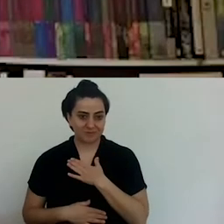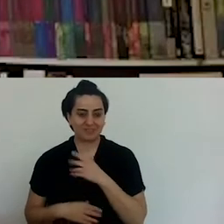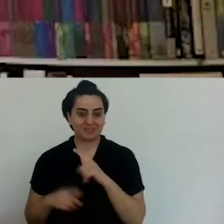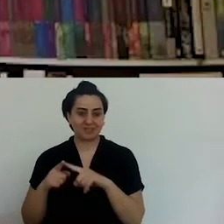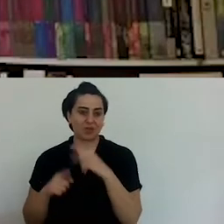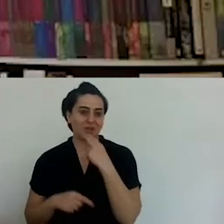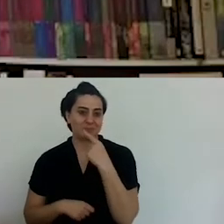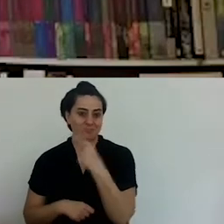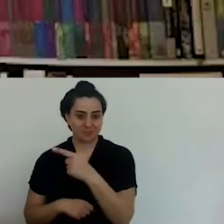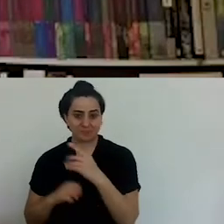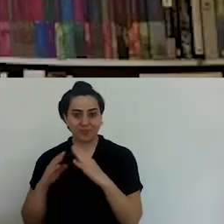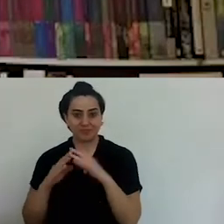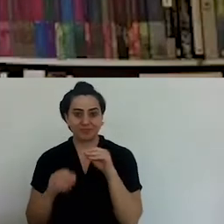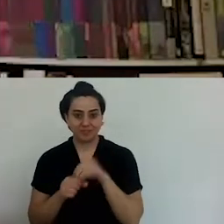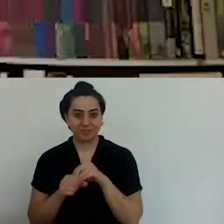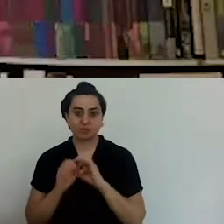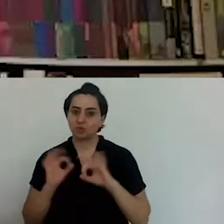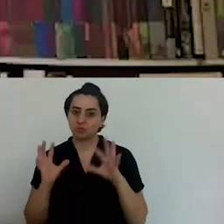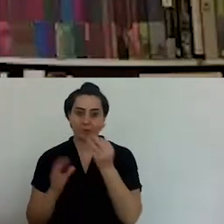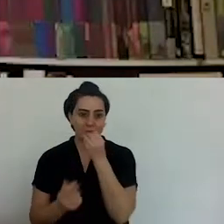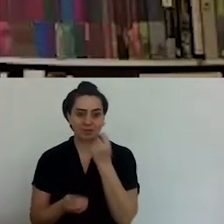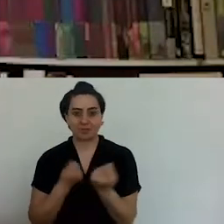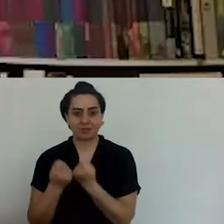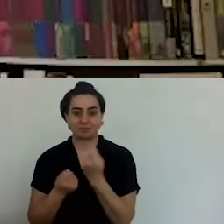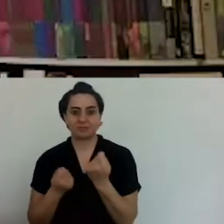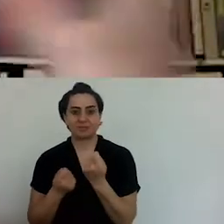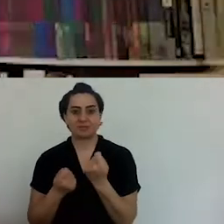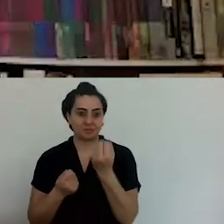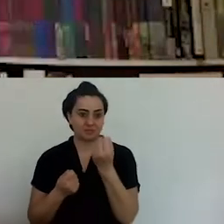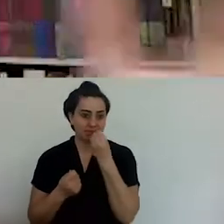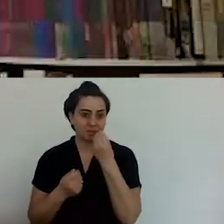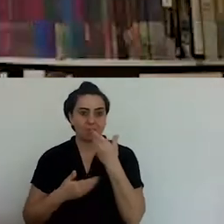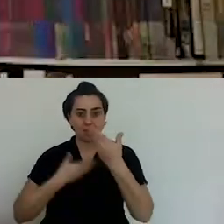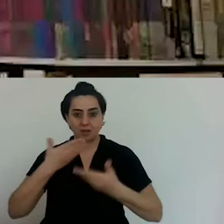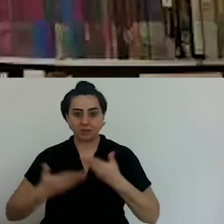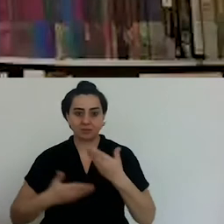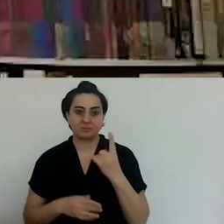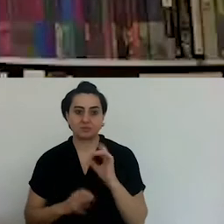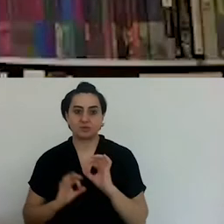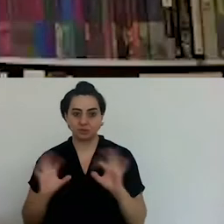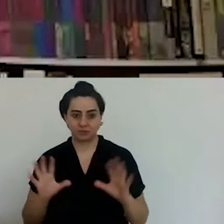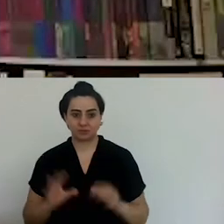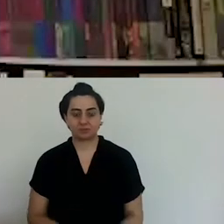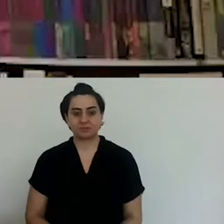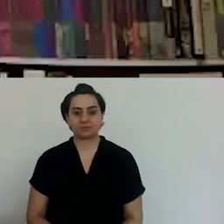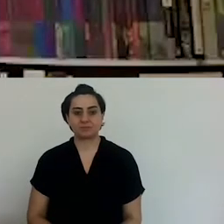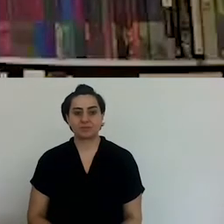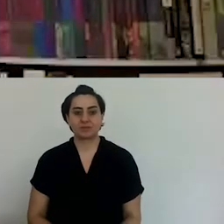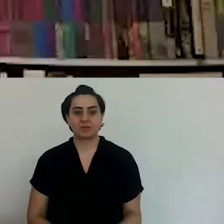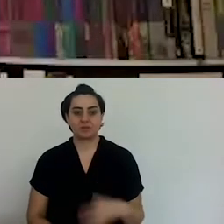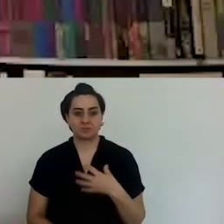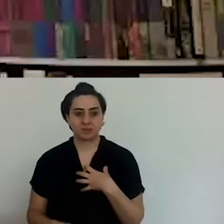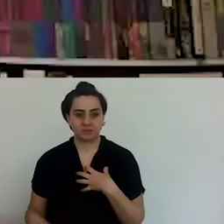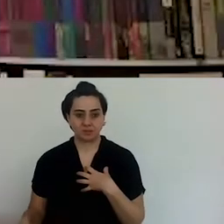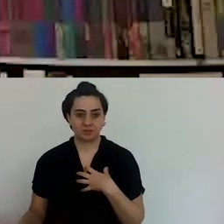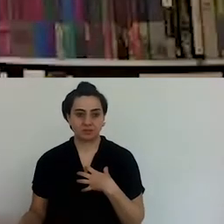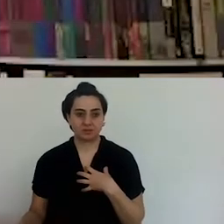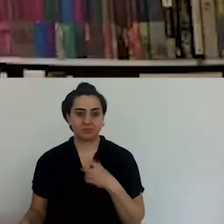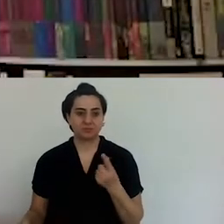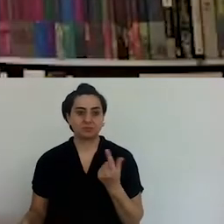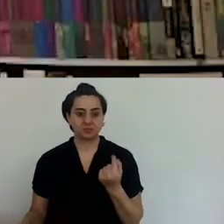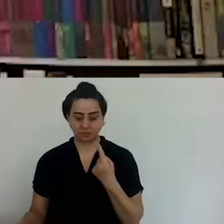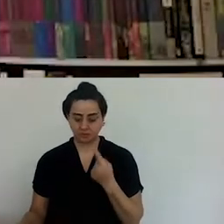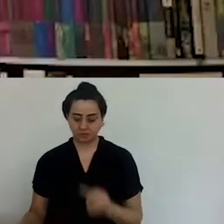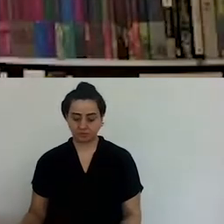Yes, I eat a lot. I like wine. I like Takvi cooks great dishes and talks